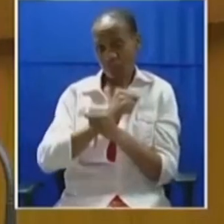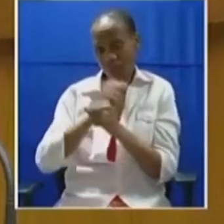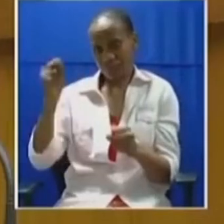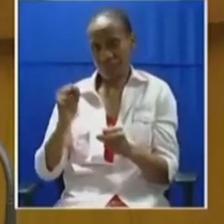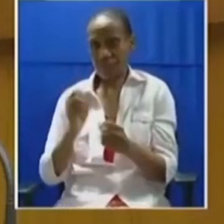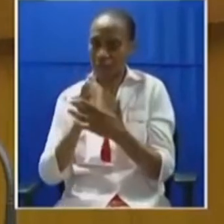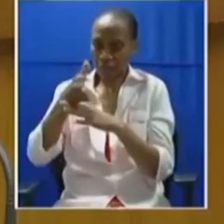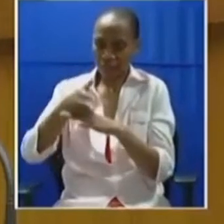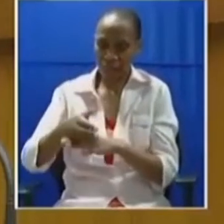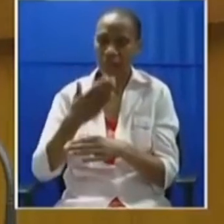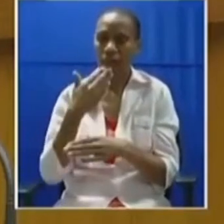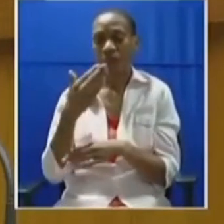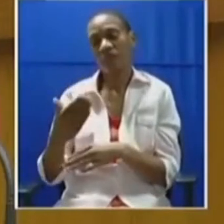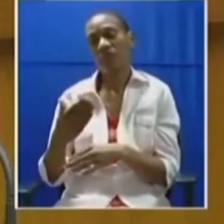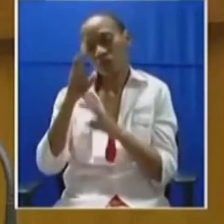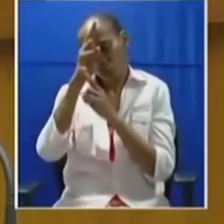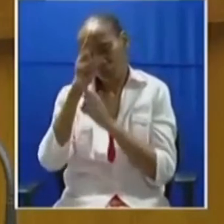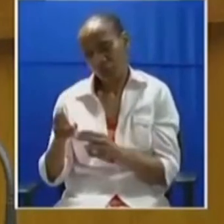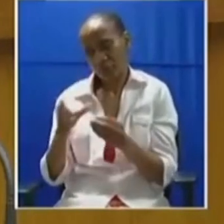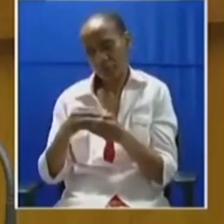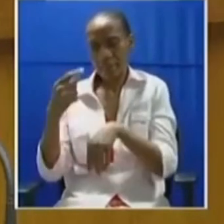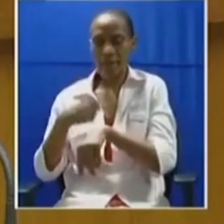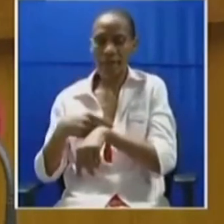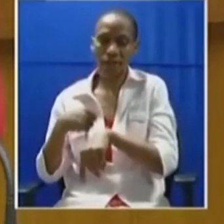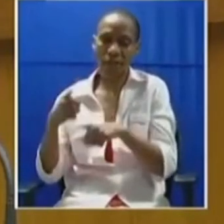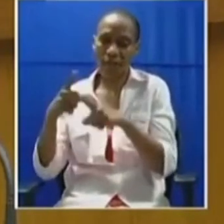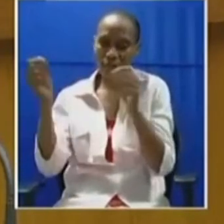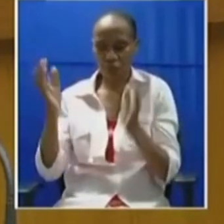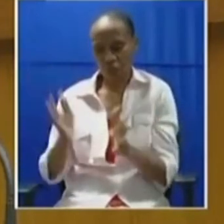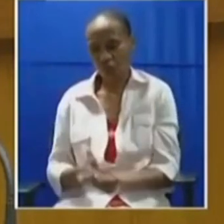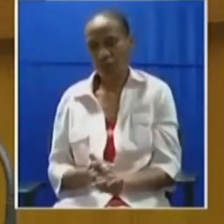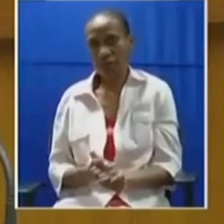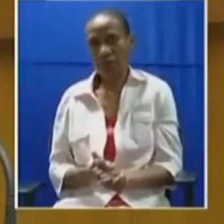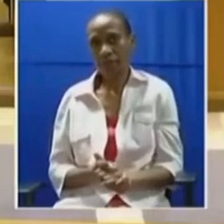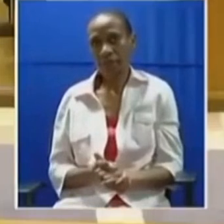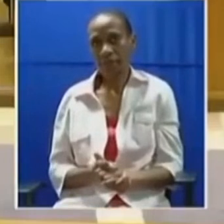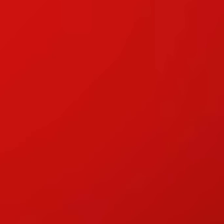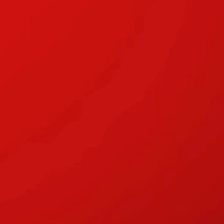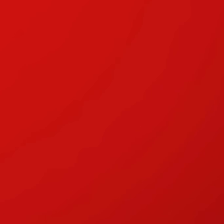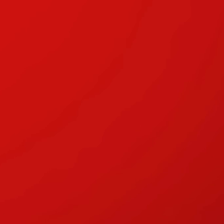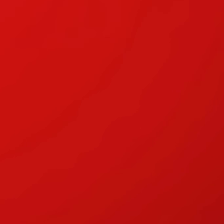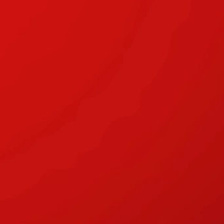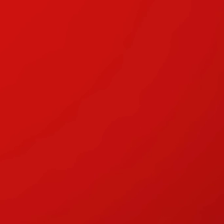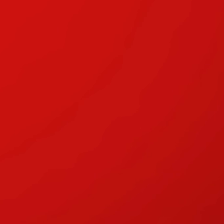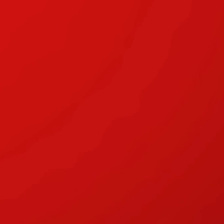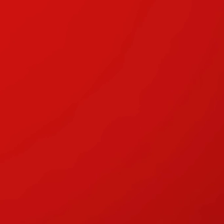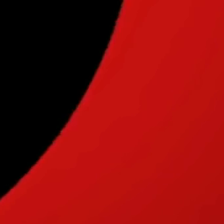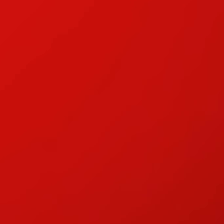the black unit, and in particular the African unit, is very important.